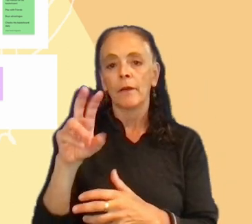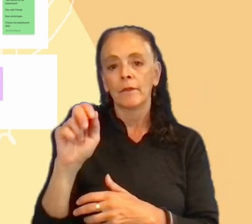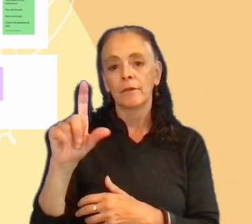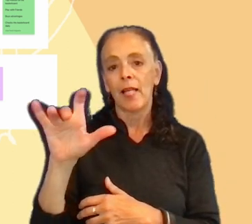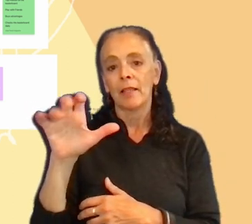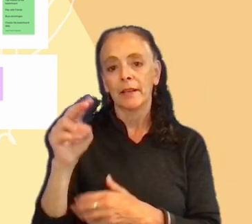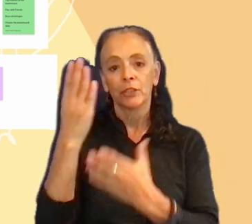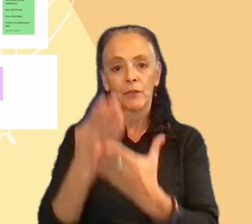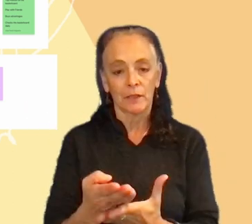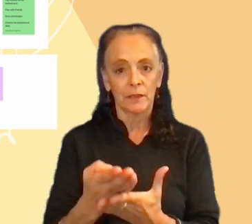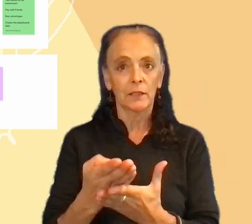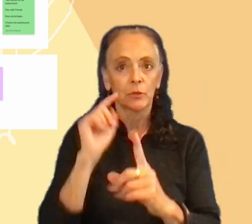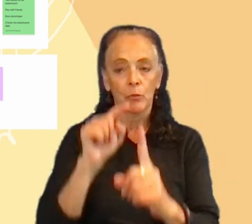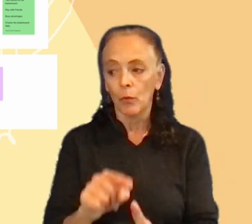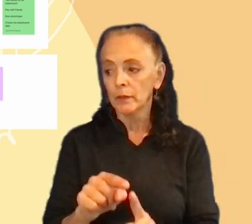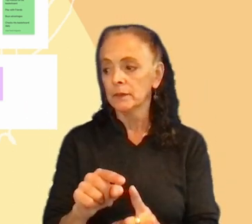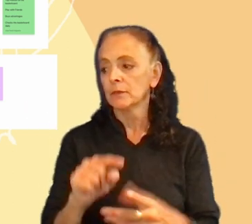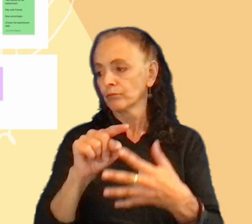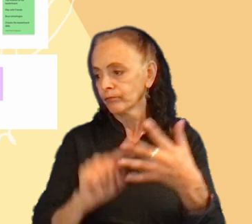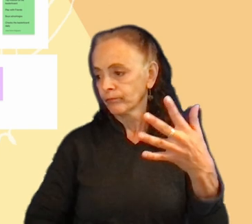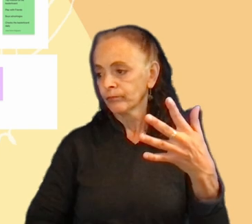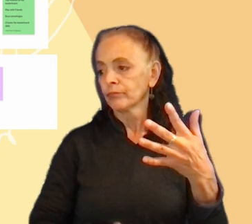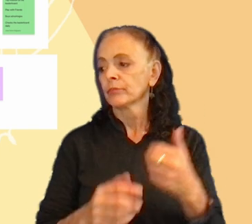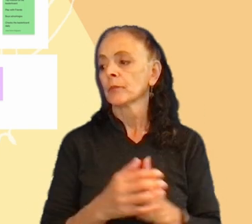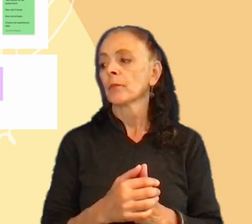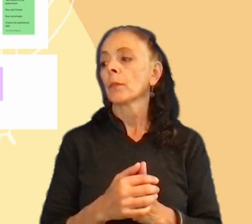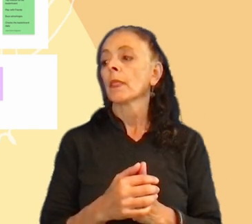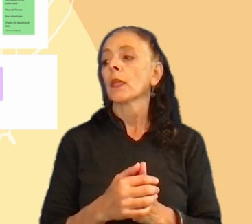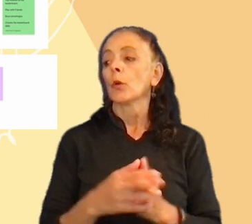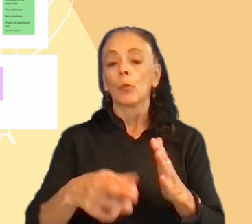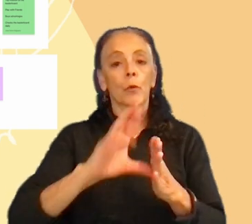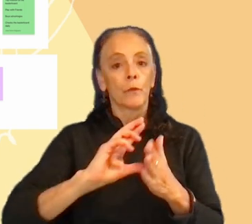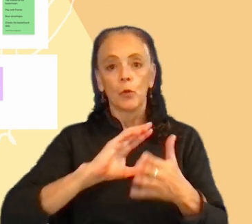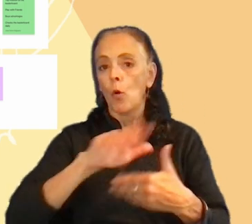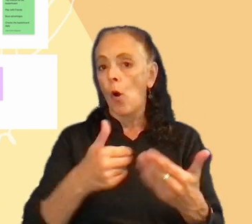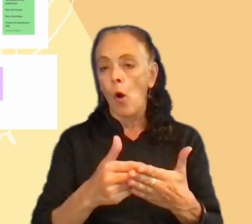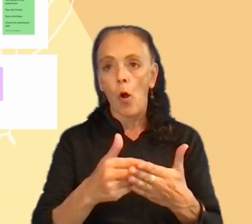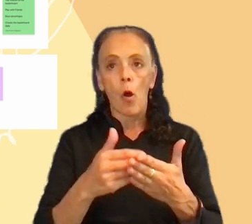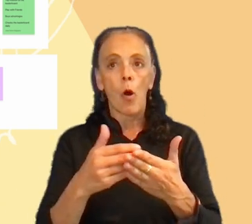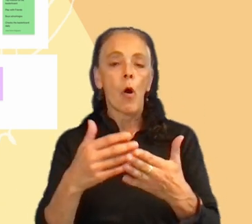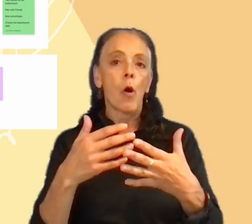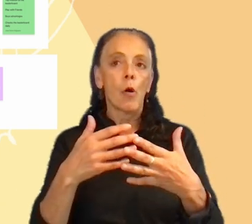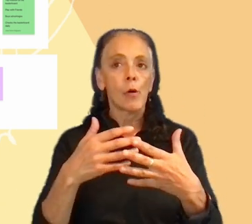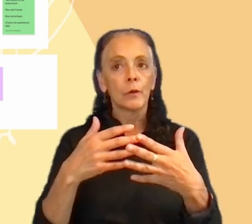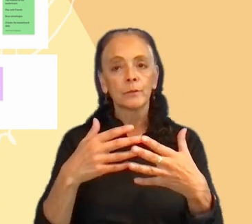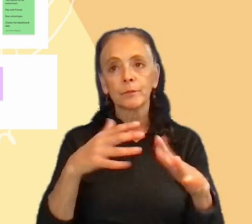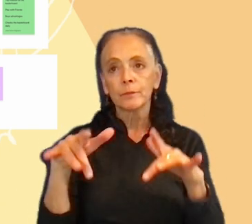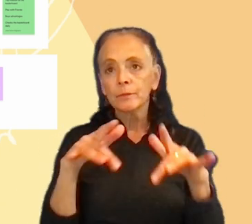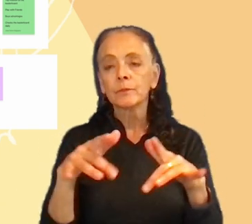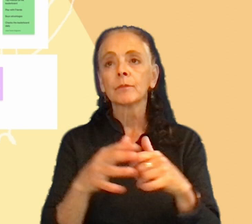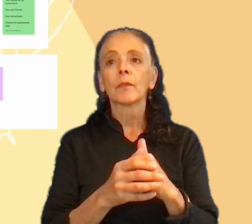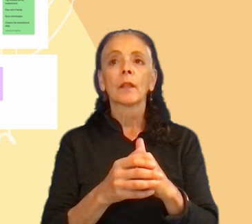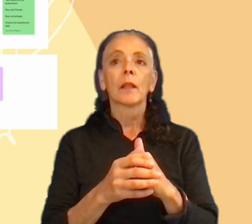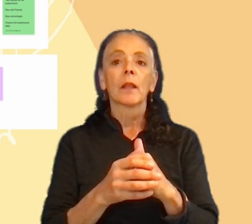the proto-personas, experience goals, motivators, and behaviors. We reviewed all audios and debriefing ults, collected player